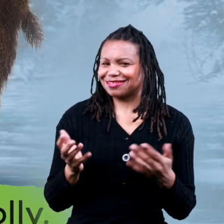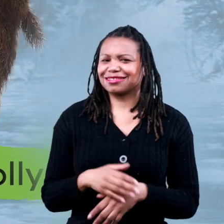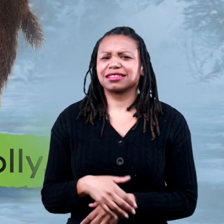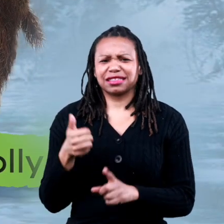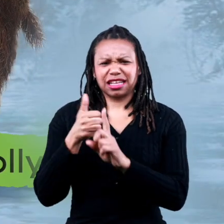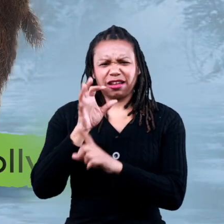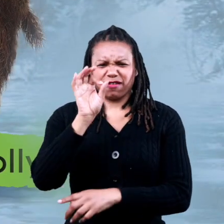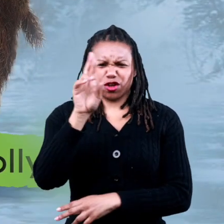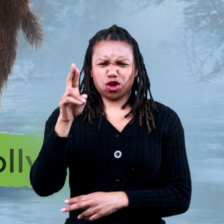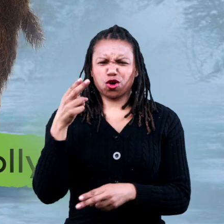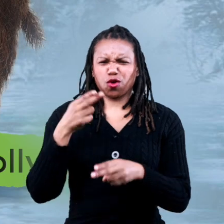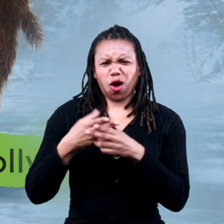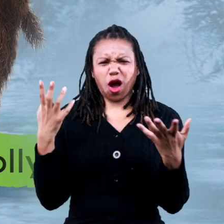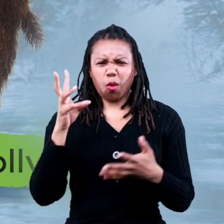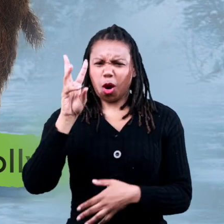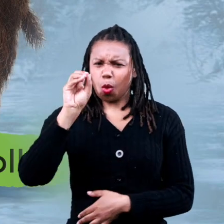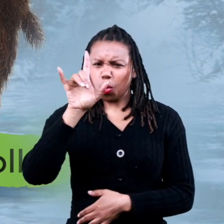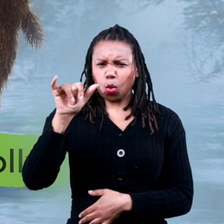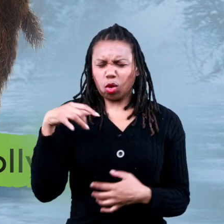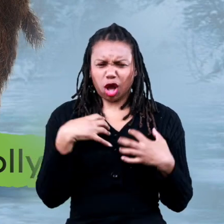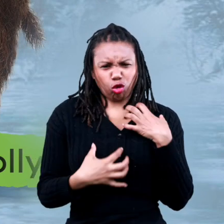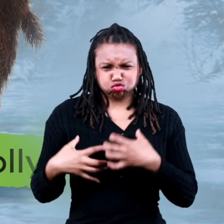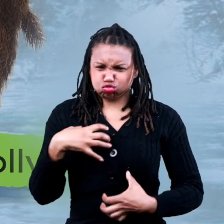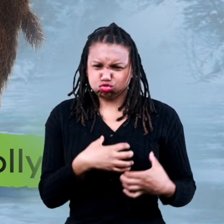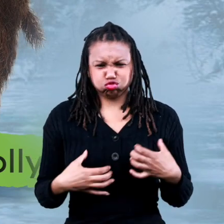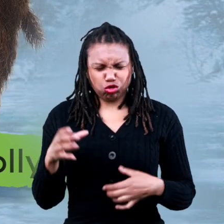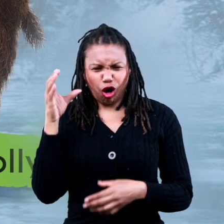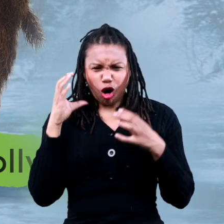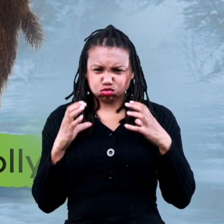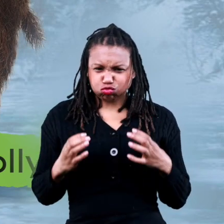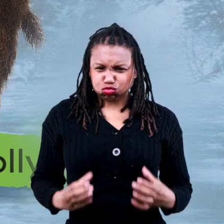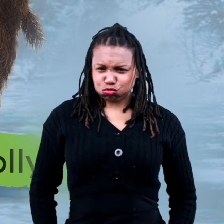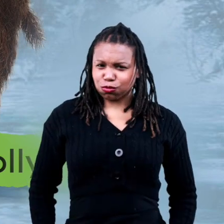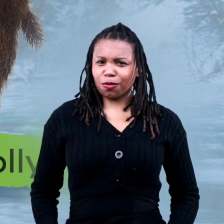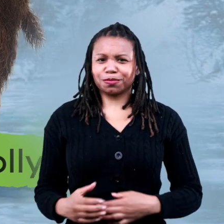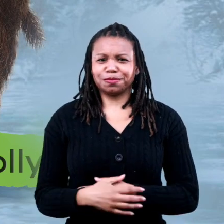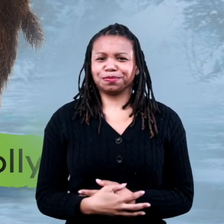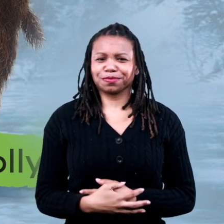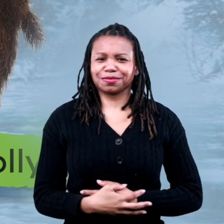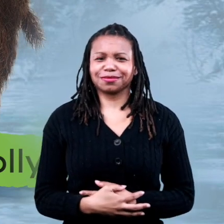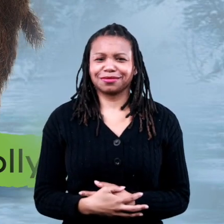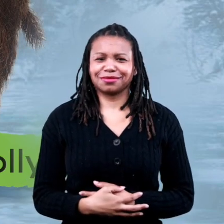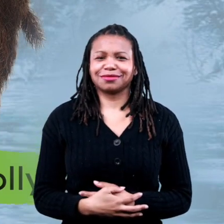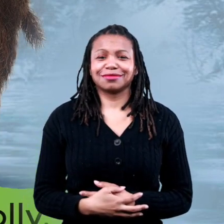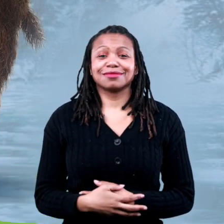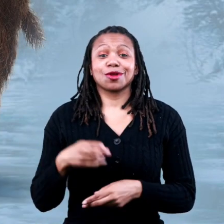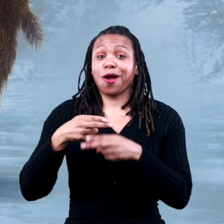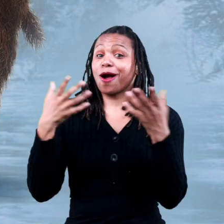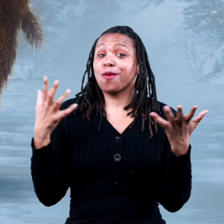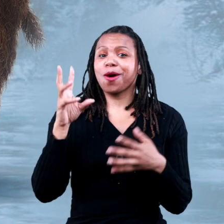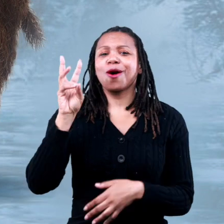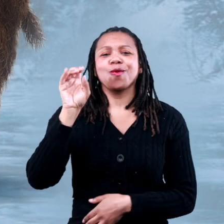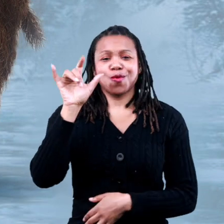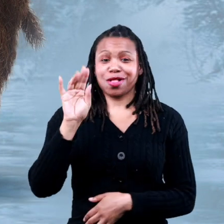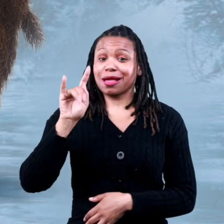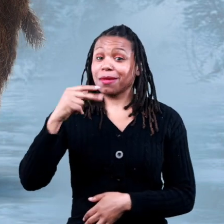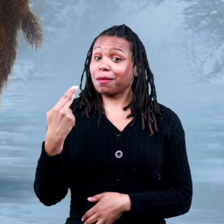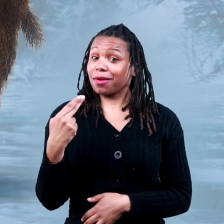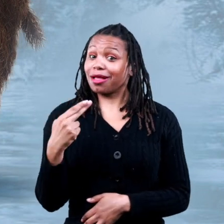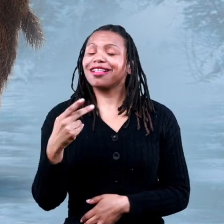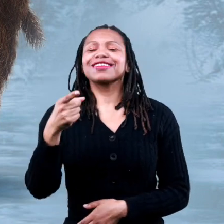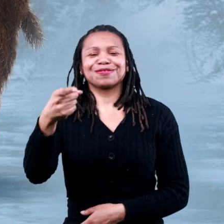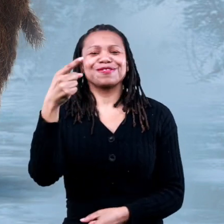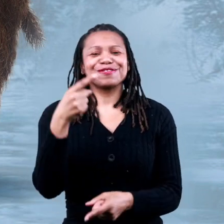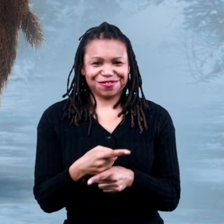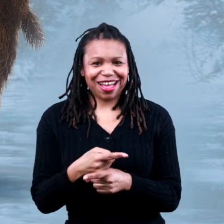a hint its fur might be considered woolly if you said woolly mammoth